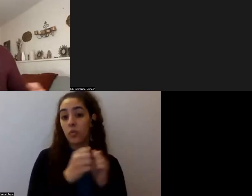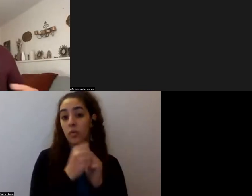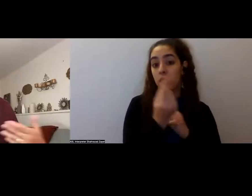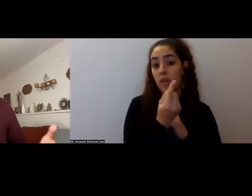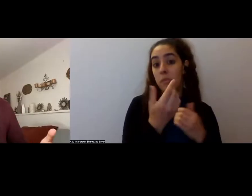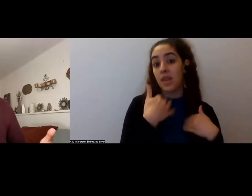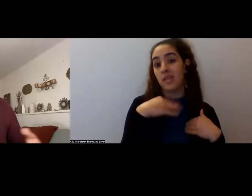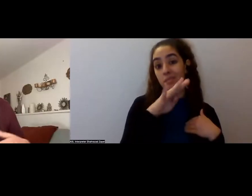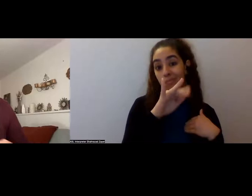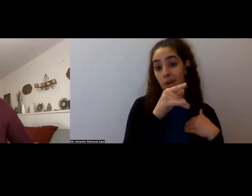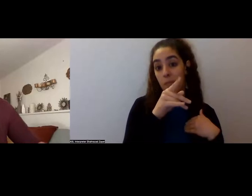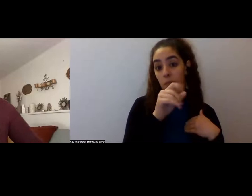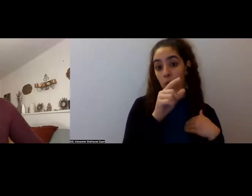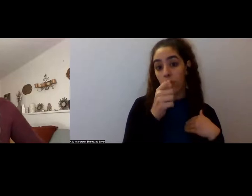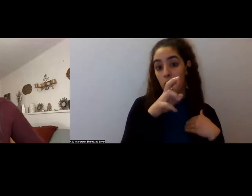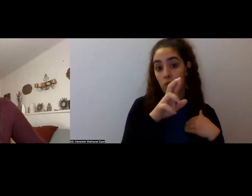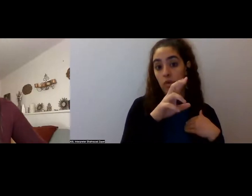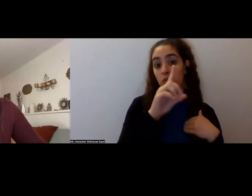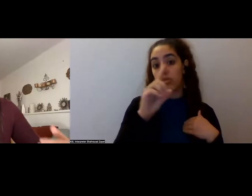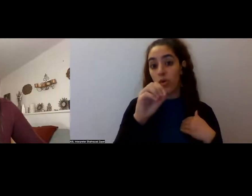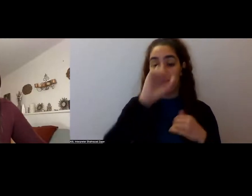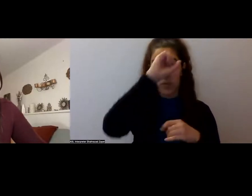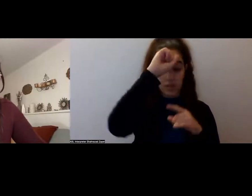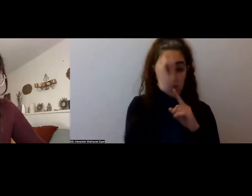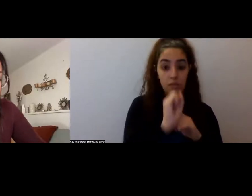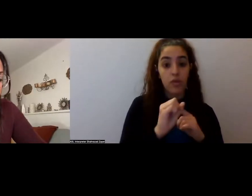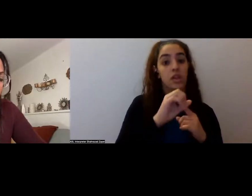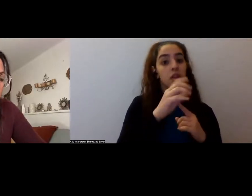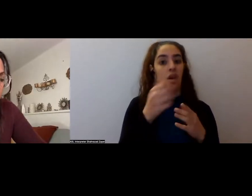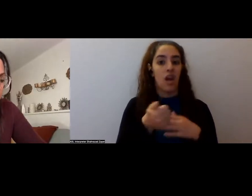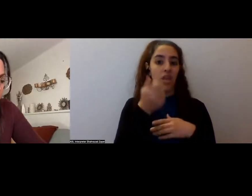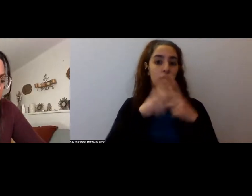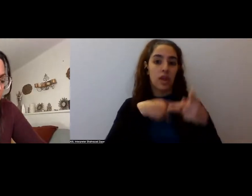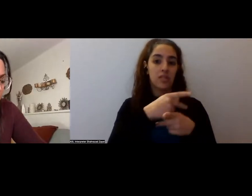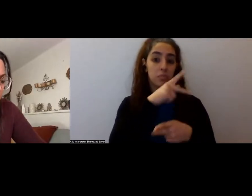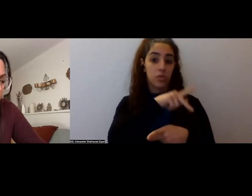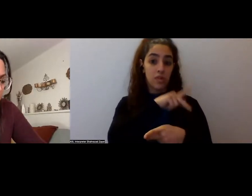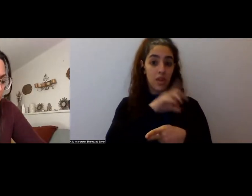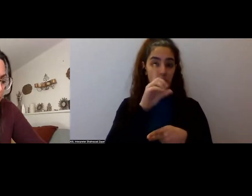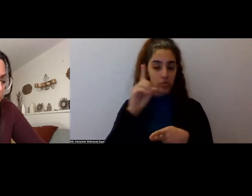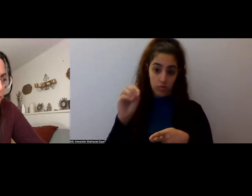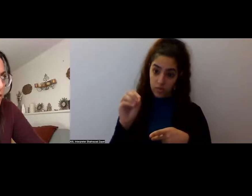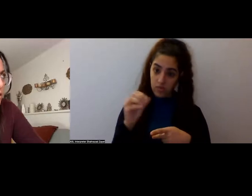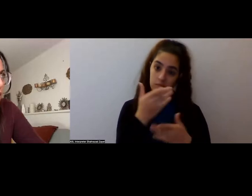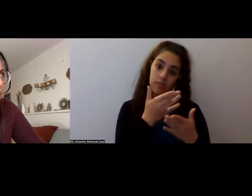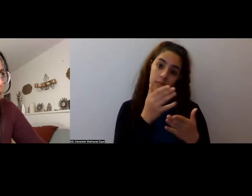or schizophrenia or other personality disorders like that, which, um, there's also, um,